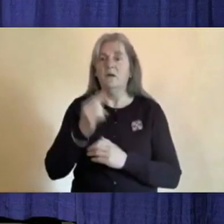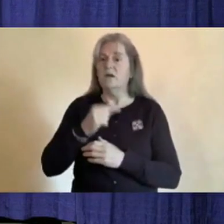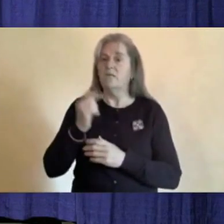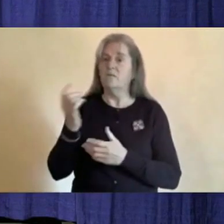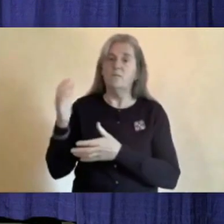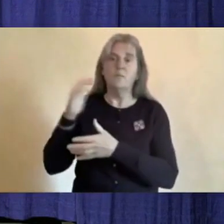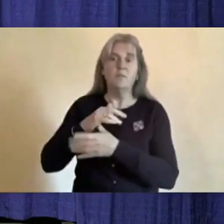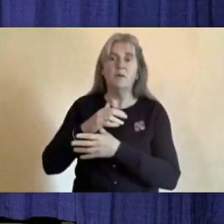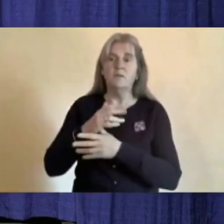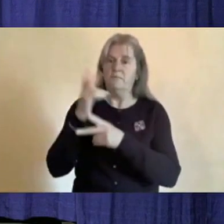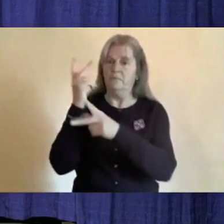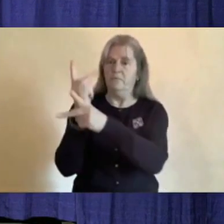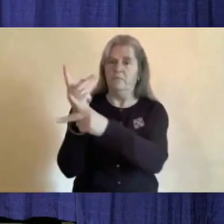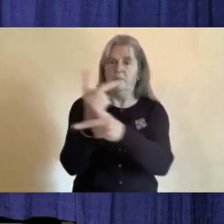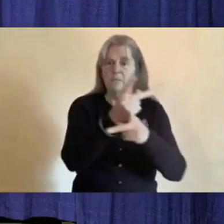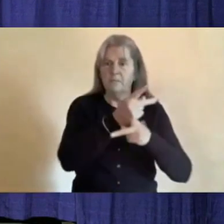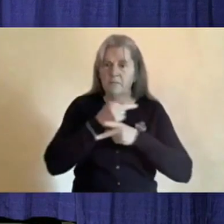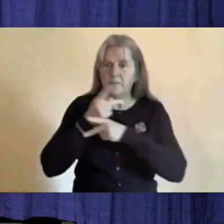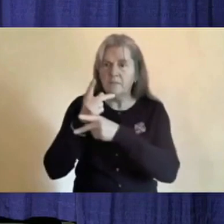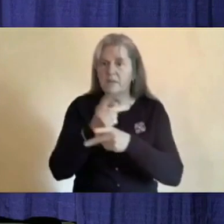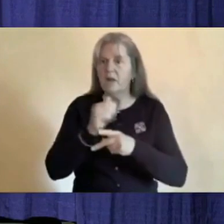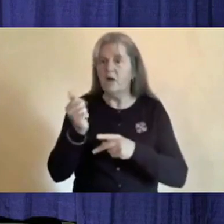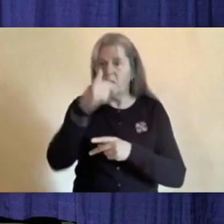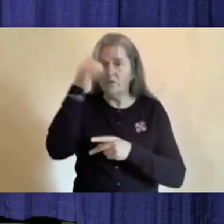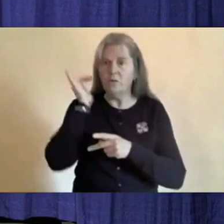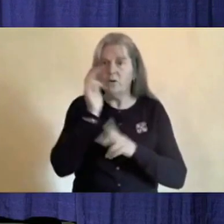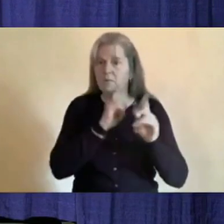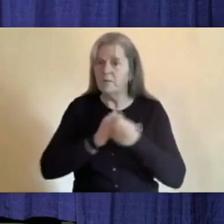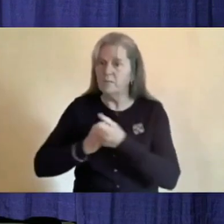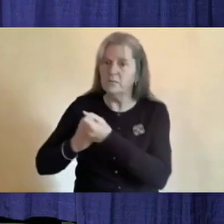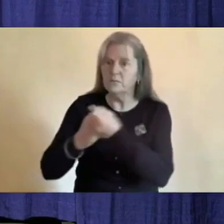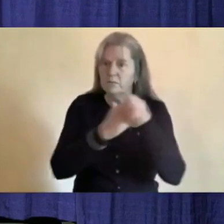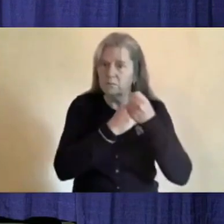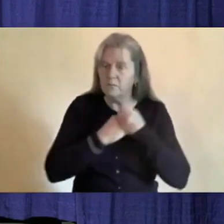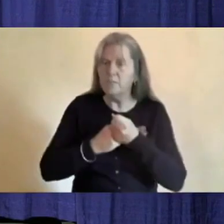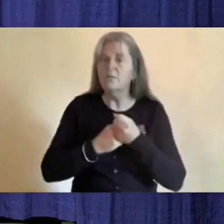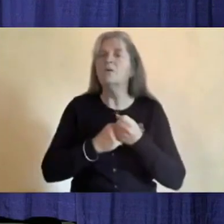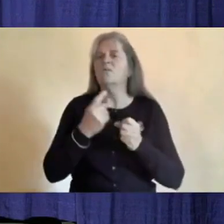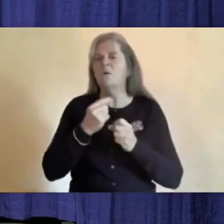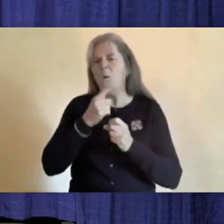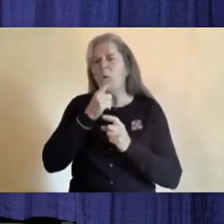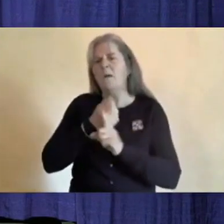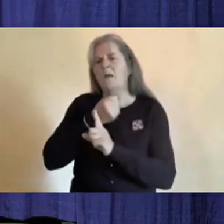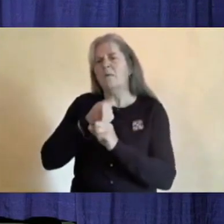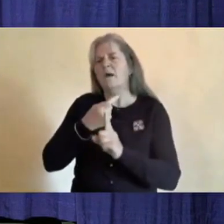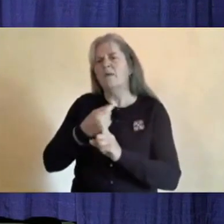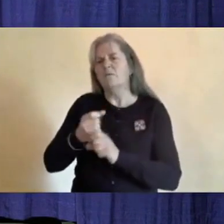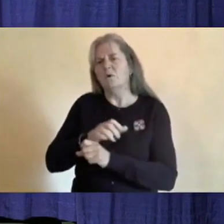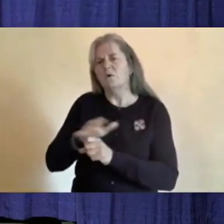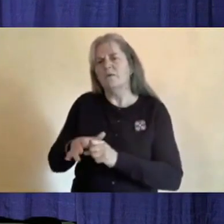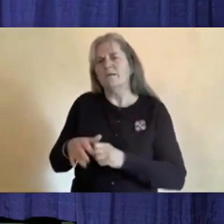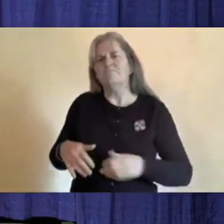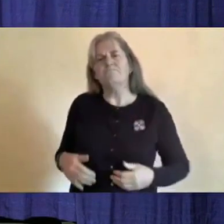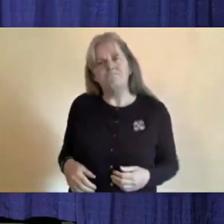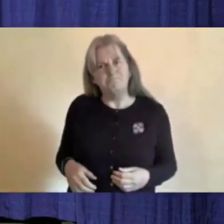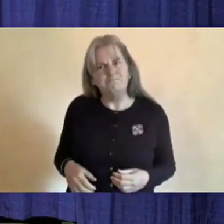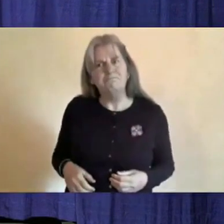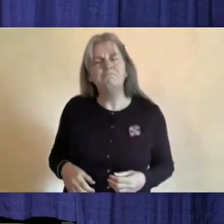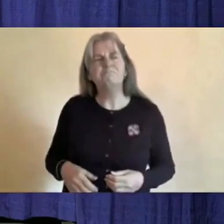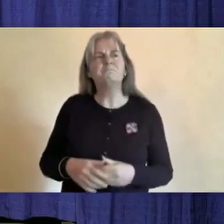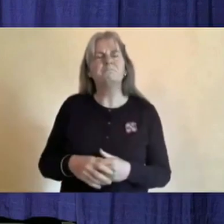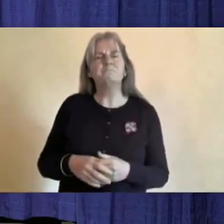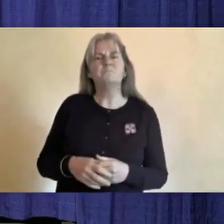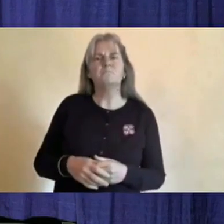our territory and supporting Yukoners who have been impacted by the pandemic. We took